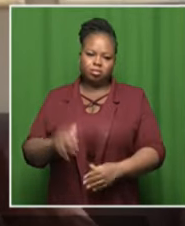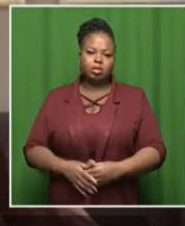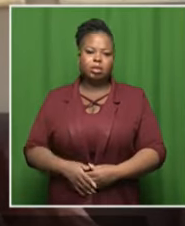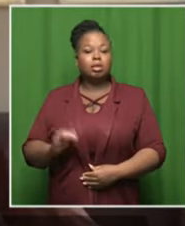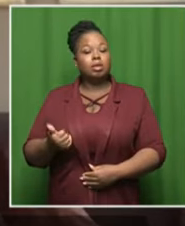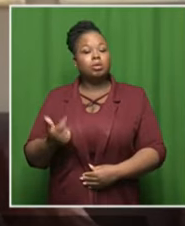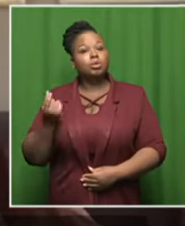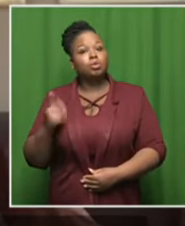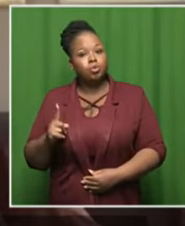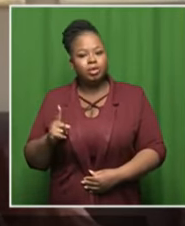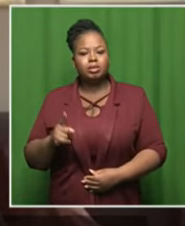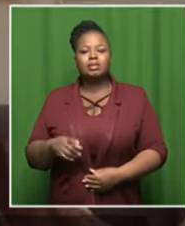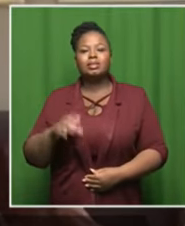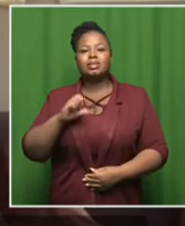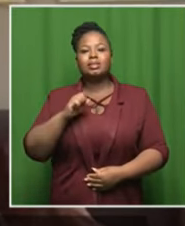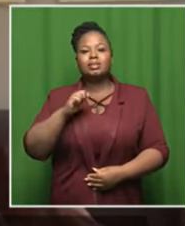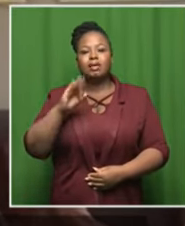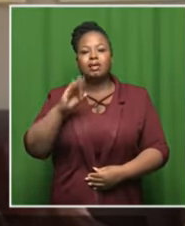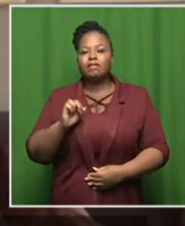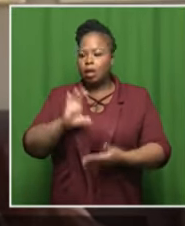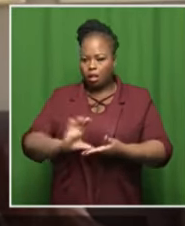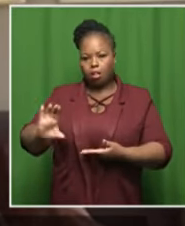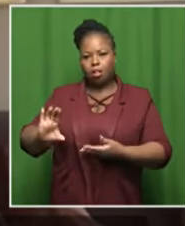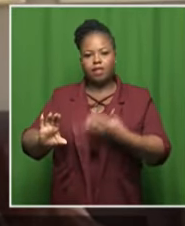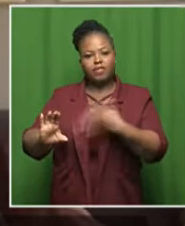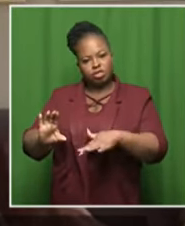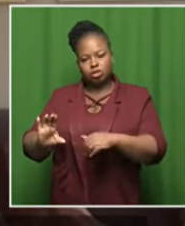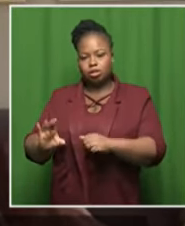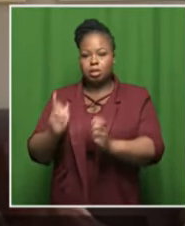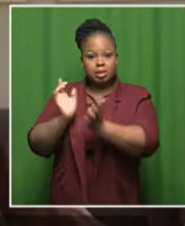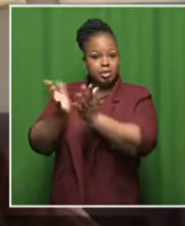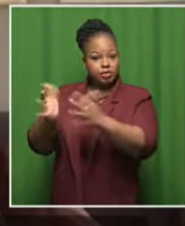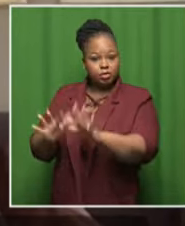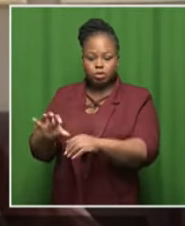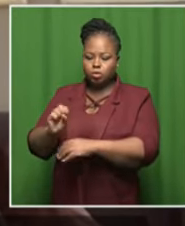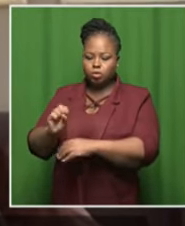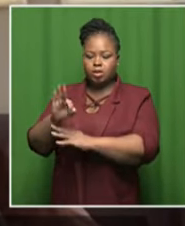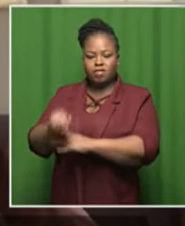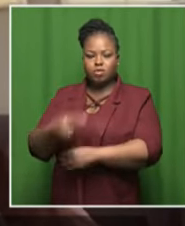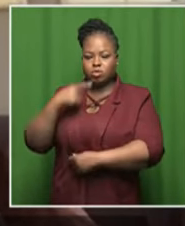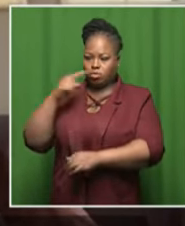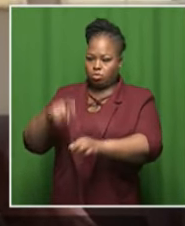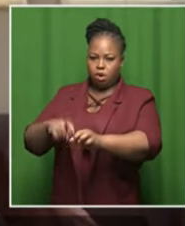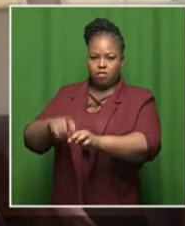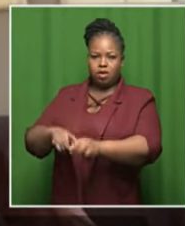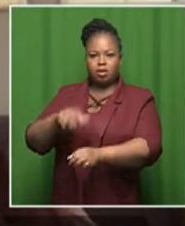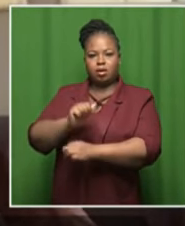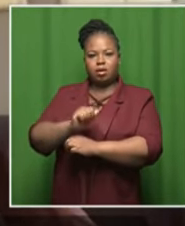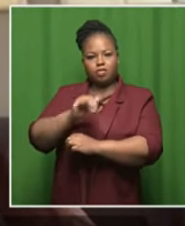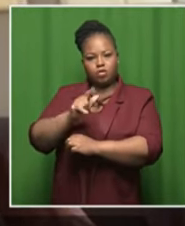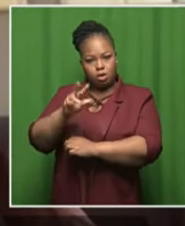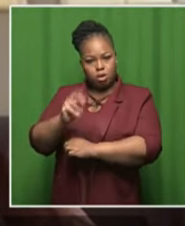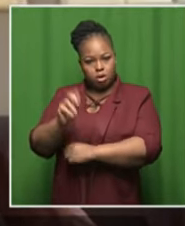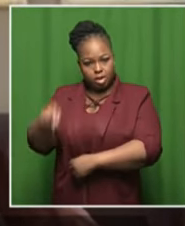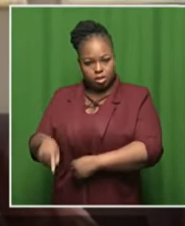you can do is you know we give stuff for money we make with stuff for instance we said listen we need you to qualify for the african nations cup we need you to